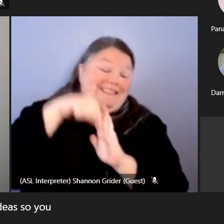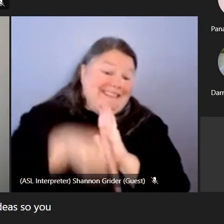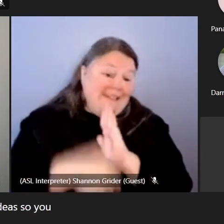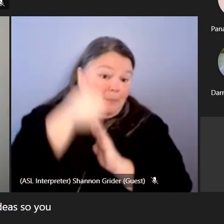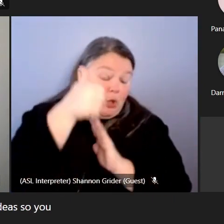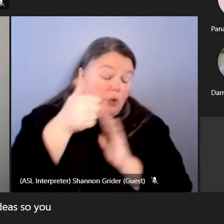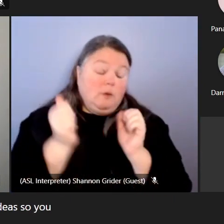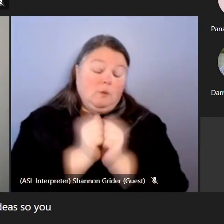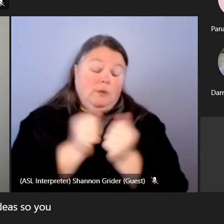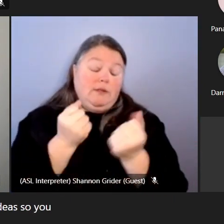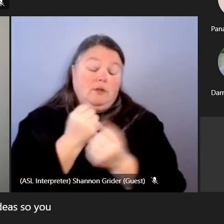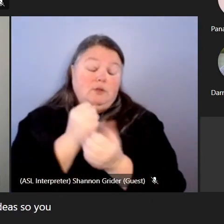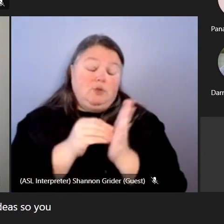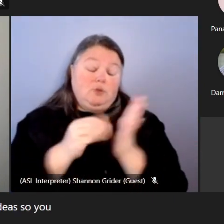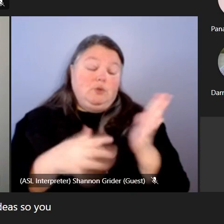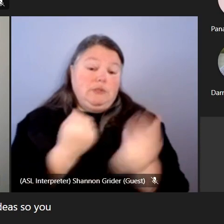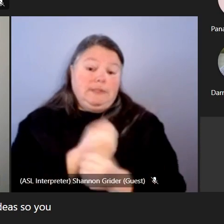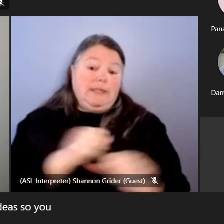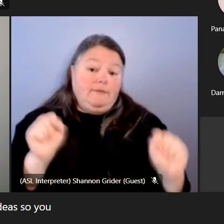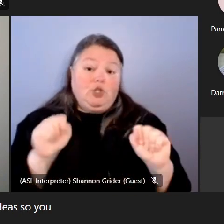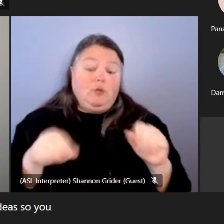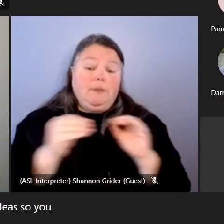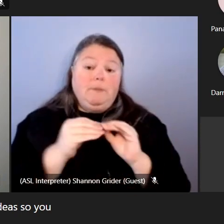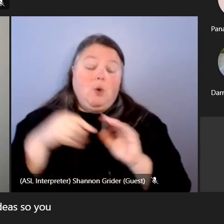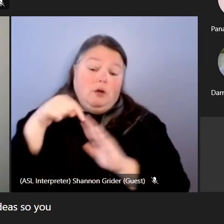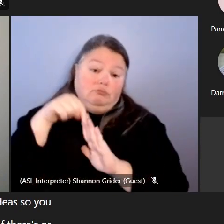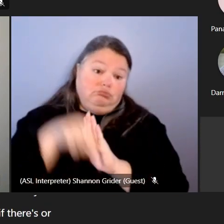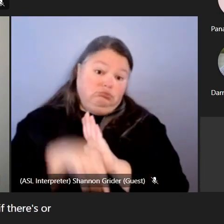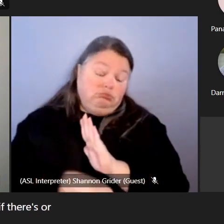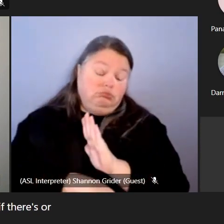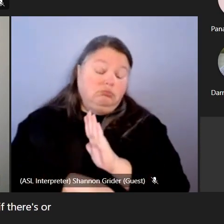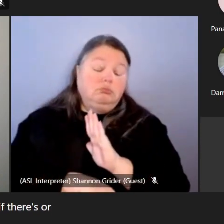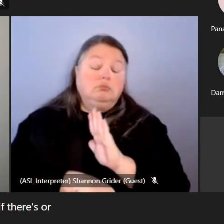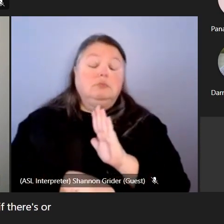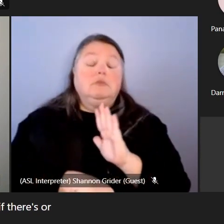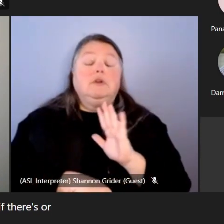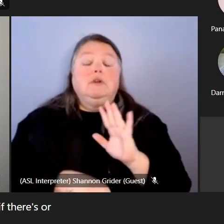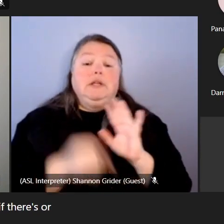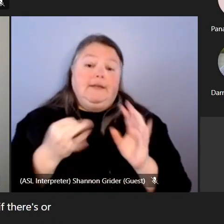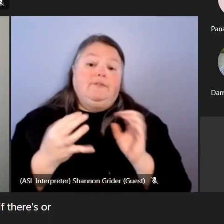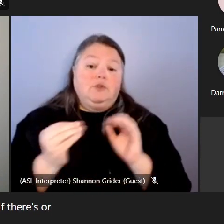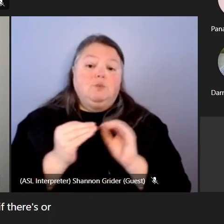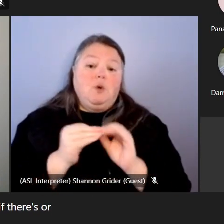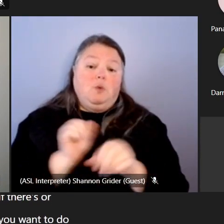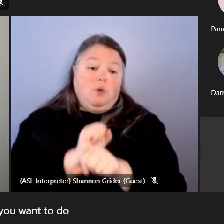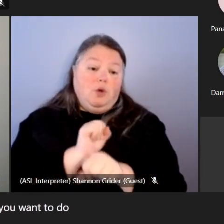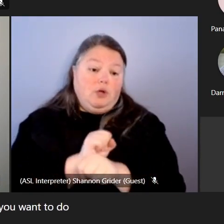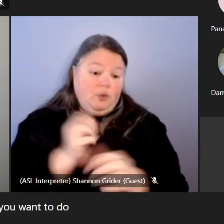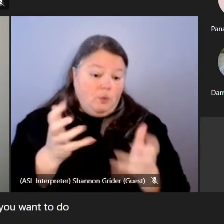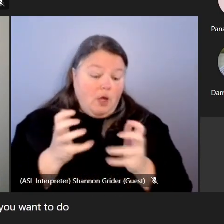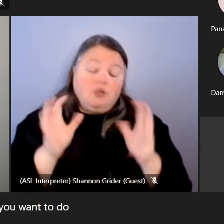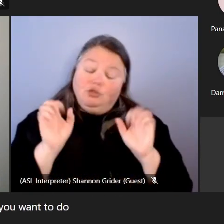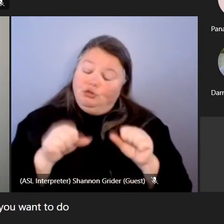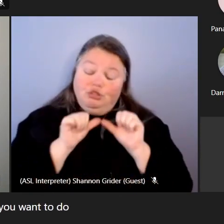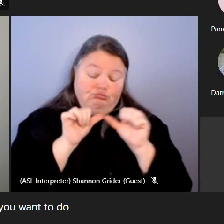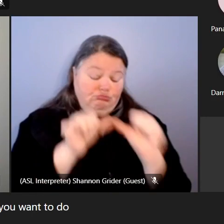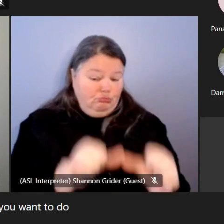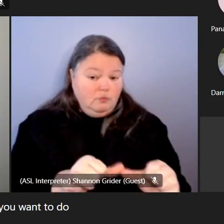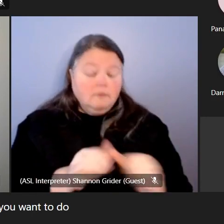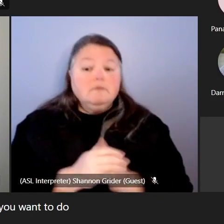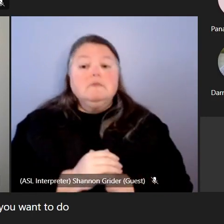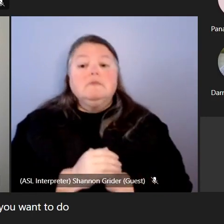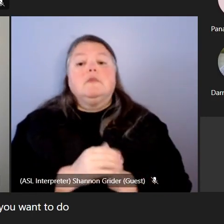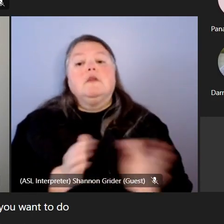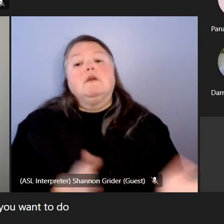the student safety issue if there's uh or school safety issue if there's uh other work that you want to do around that so you could stay on that topic um